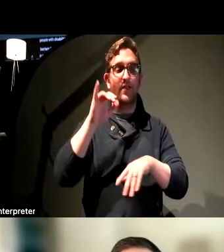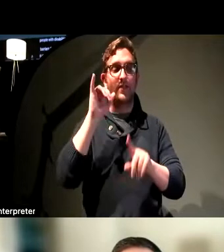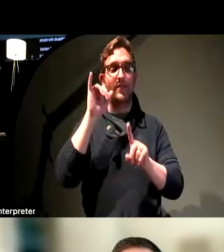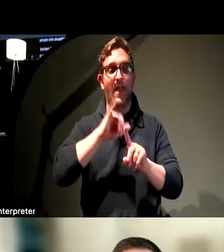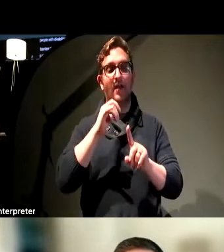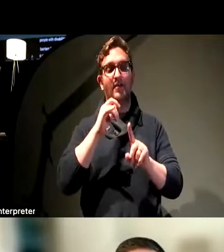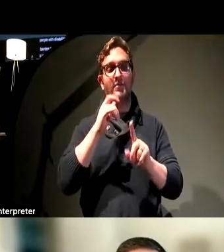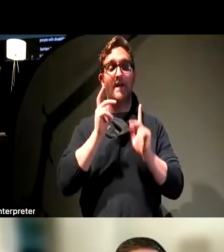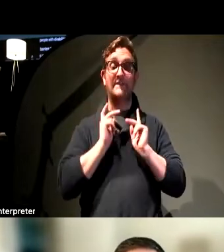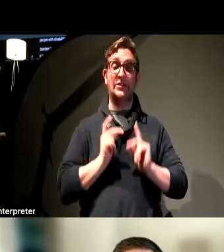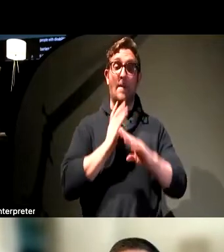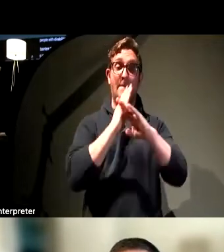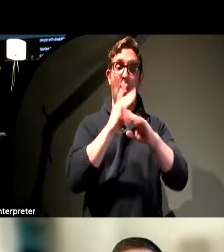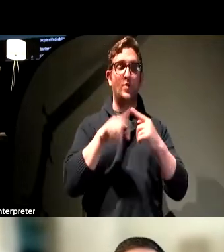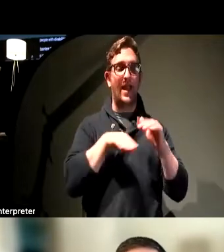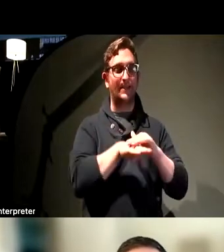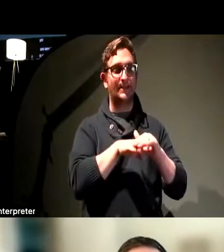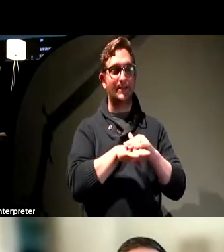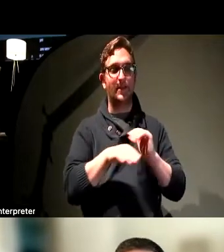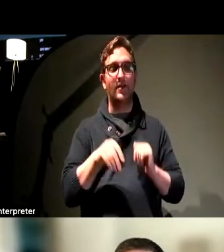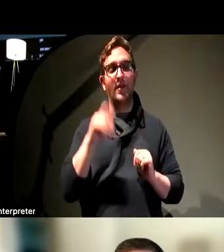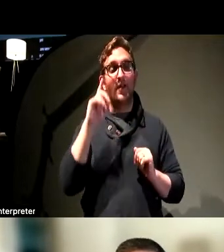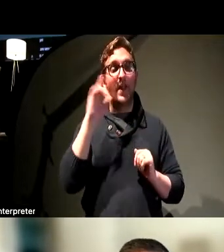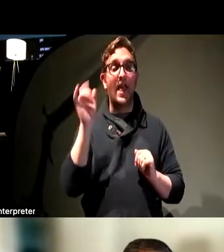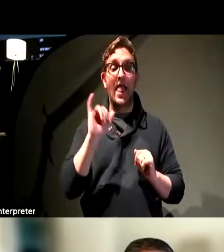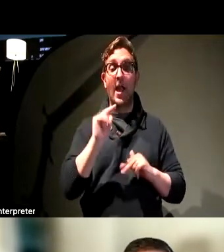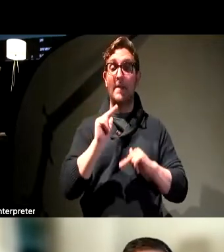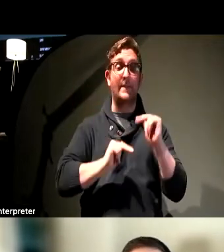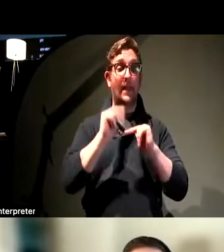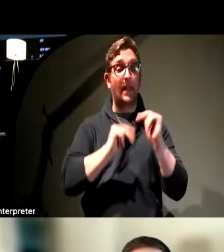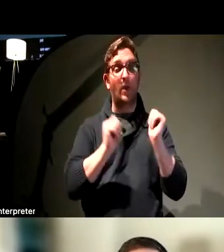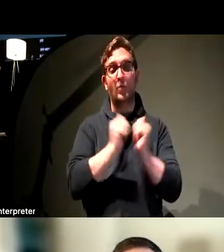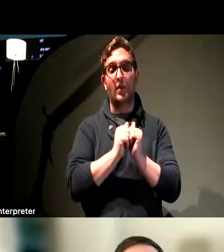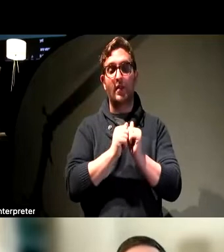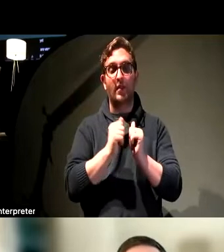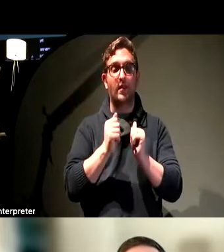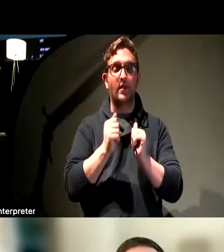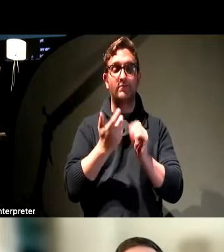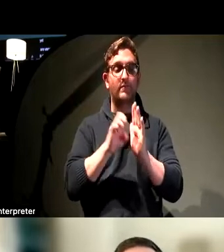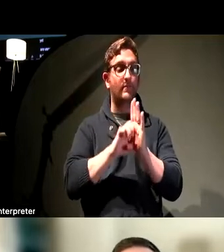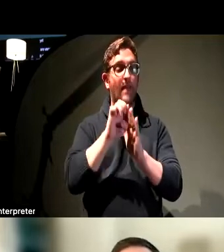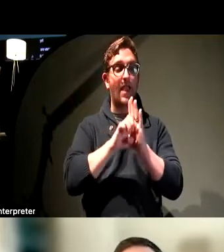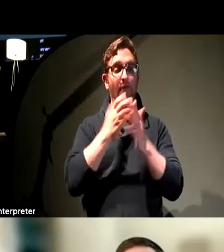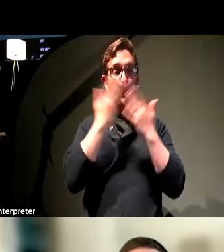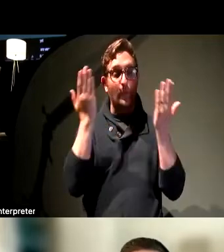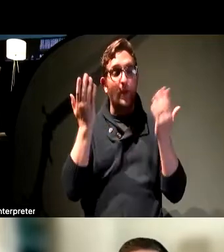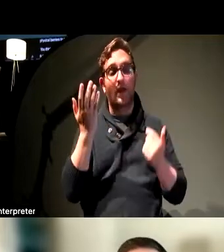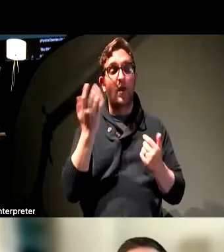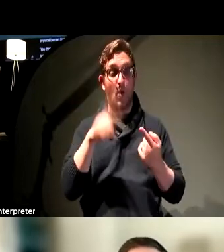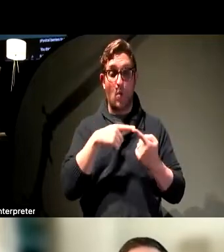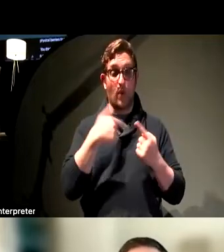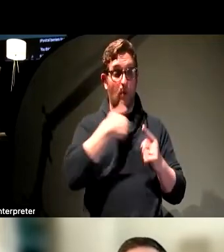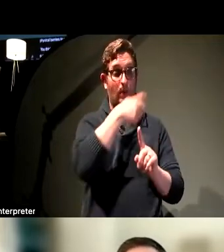to access. You think about a lack of curb cuts or buildings with multiple stories and no elevators. When we move to the virtual